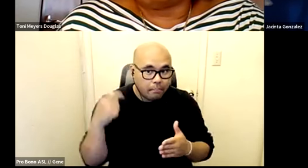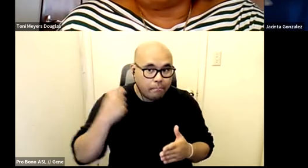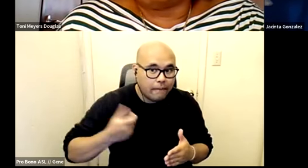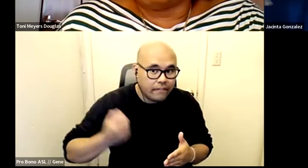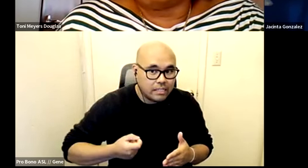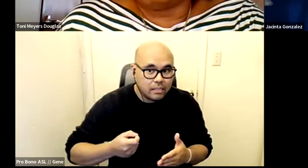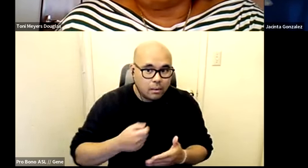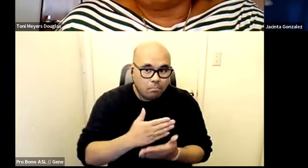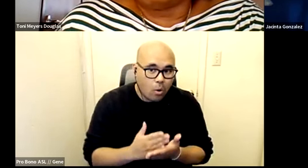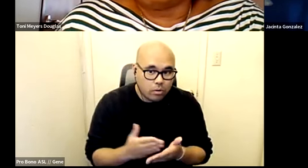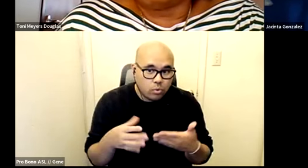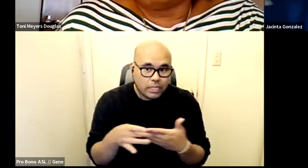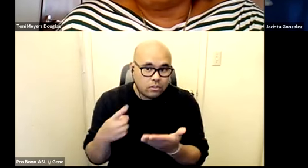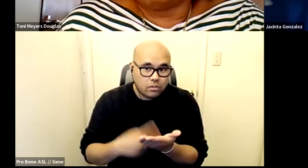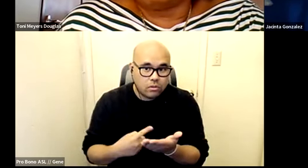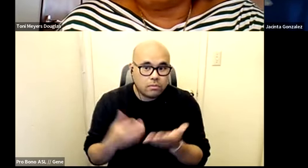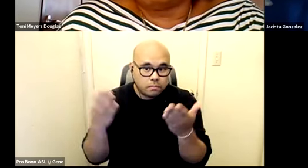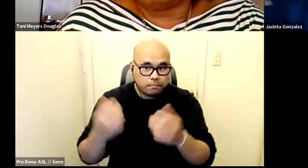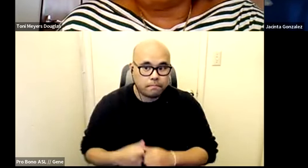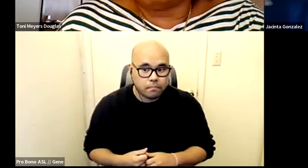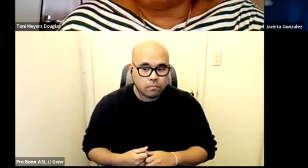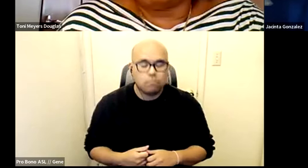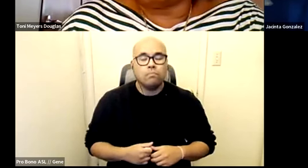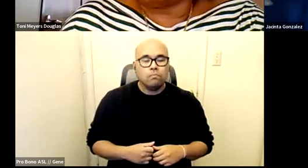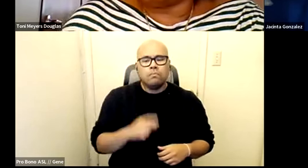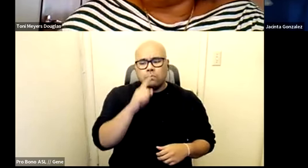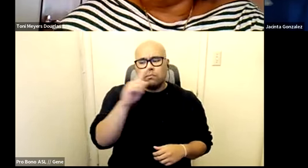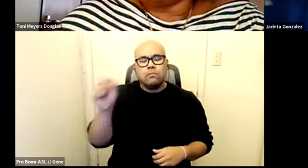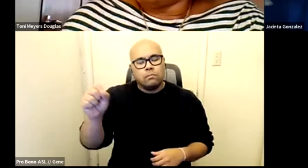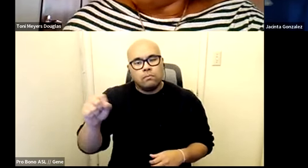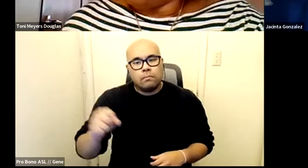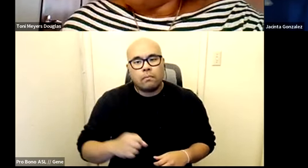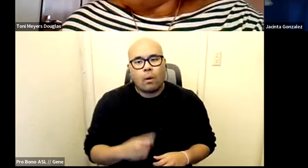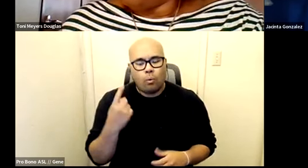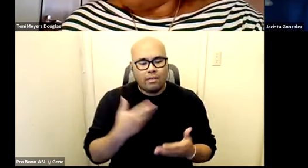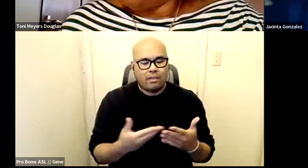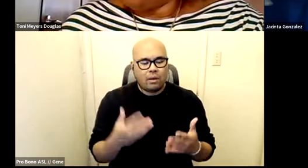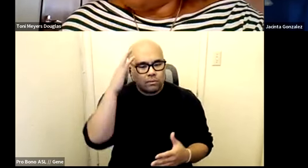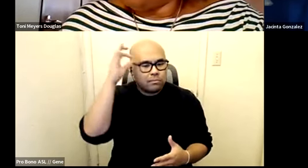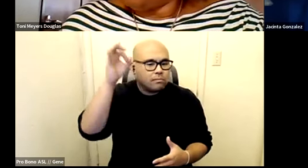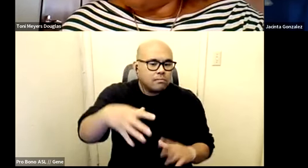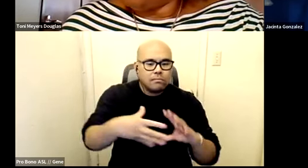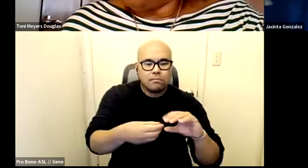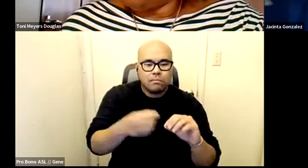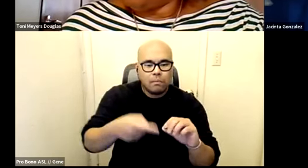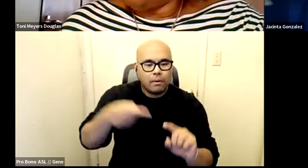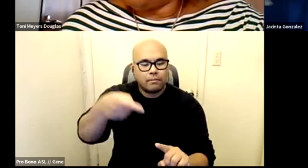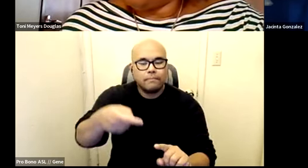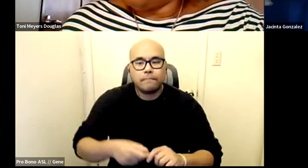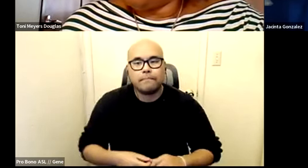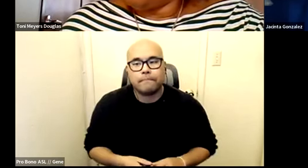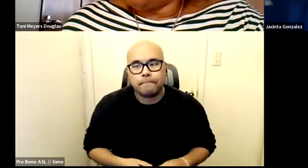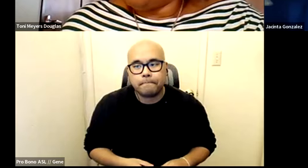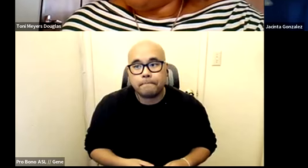sure yeah um one thing i was going to say actually related to that is so